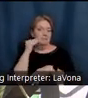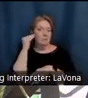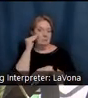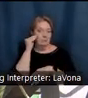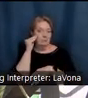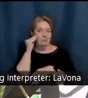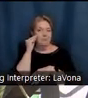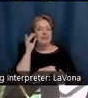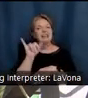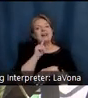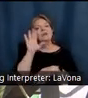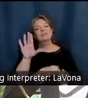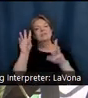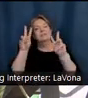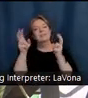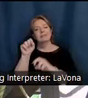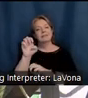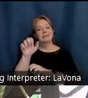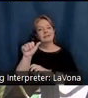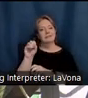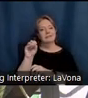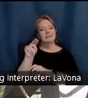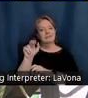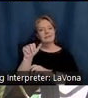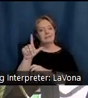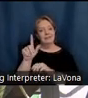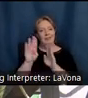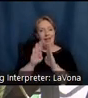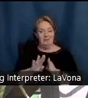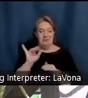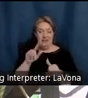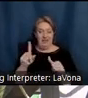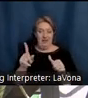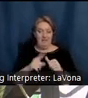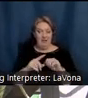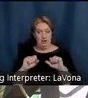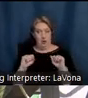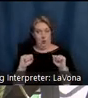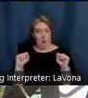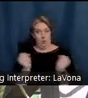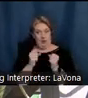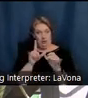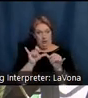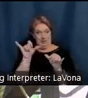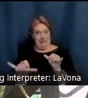be seasonal, however, as their first winter on record in the house was in 1912.